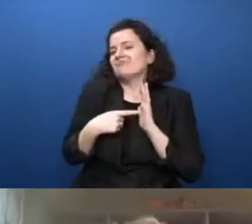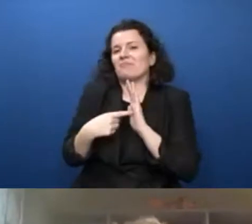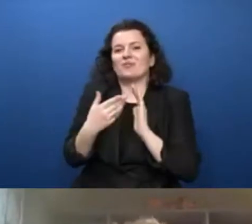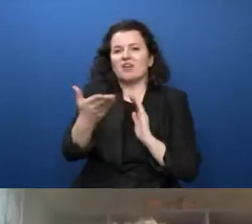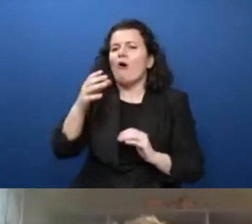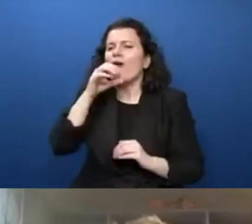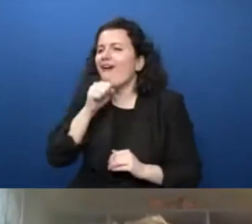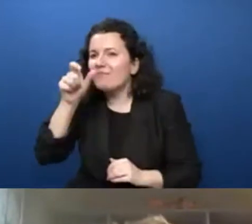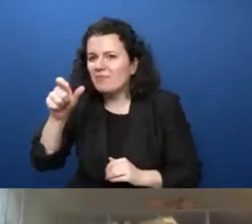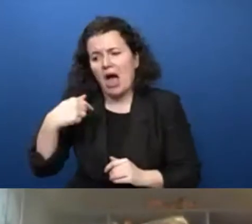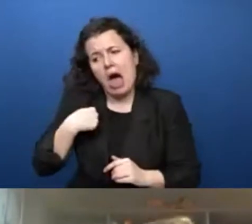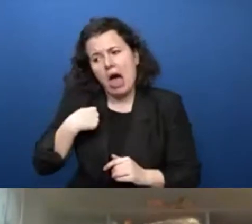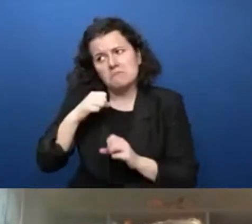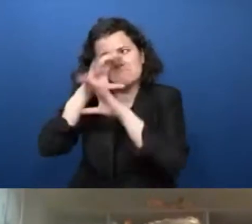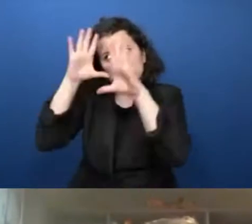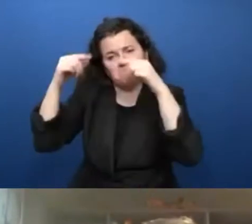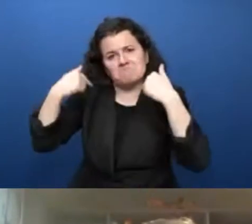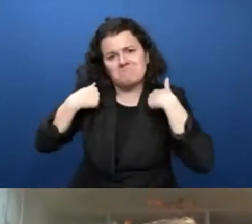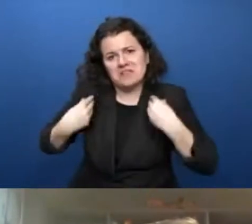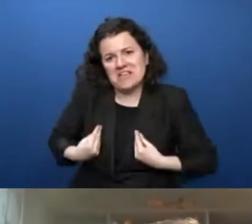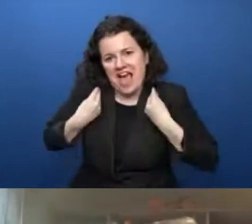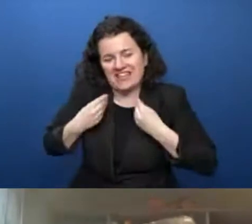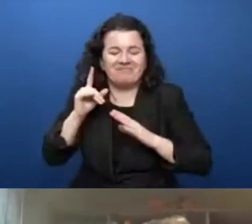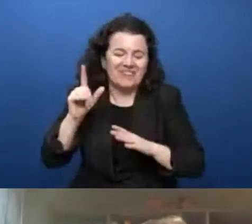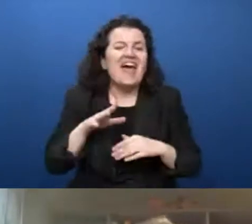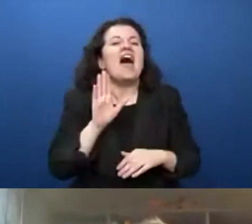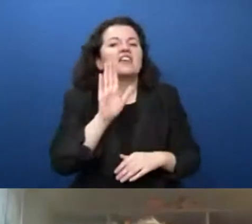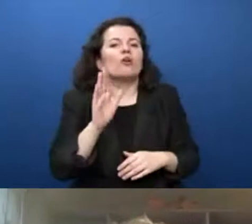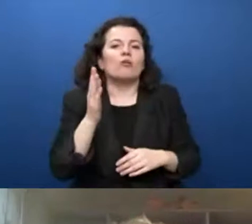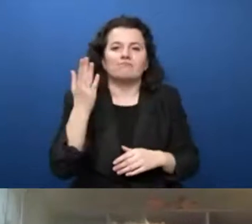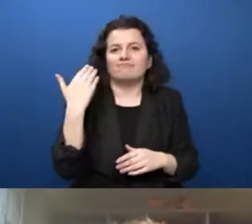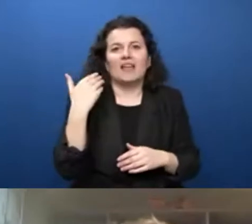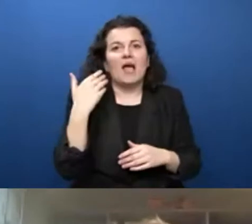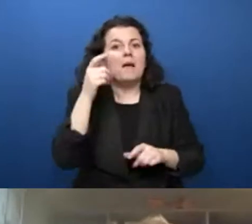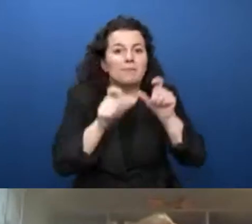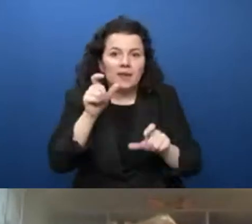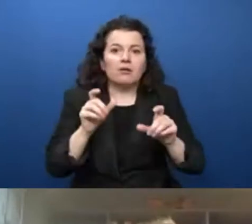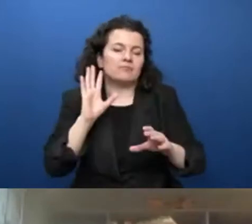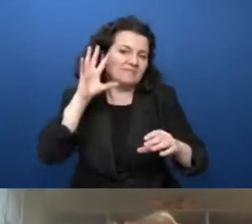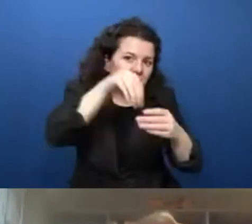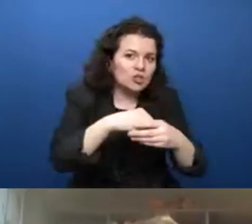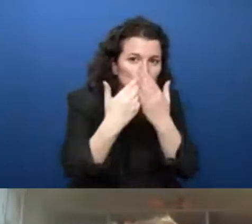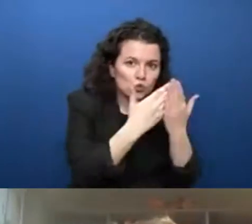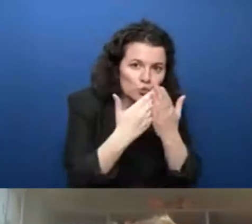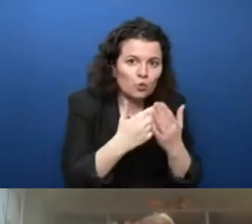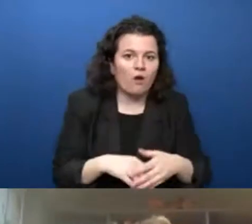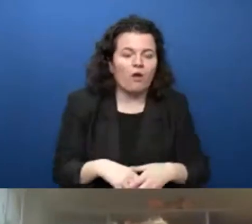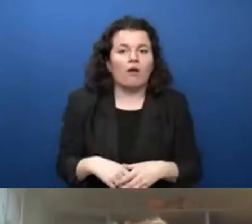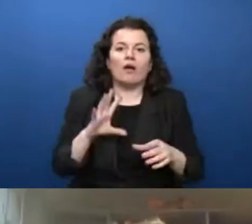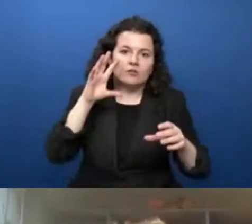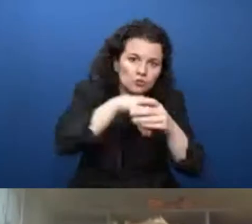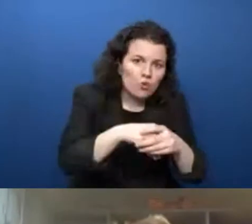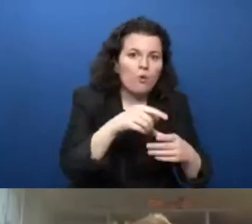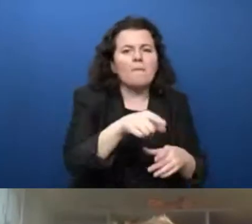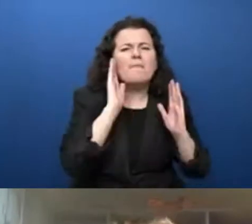get on this community, actually start going into schools, and colleges, and with parents, and teaching about this from day